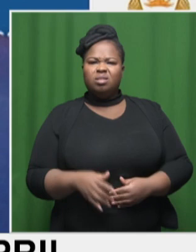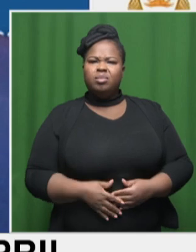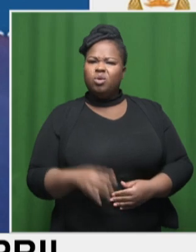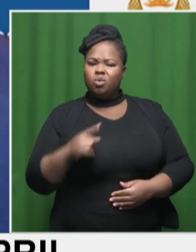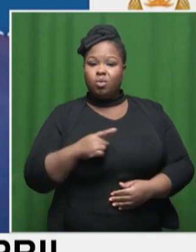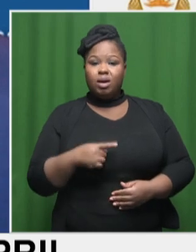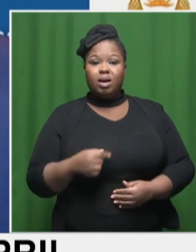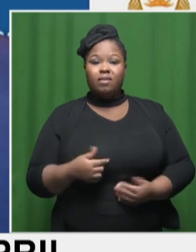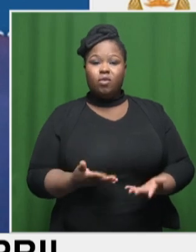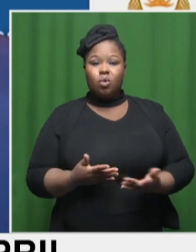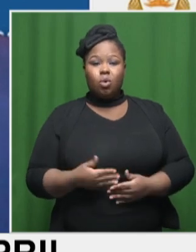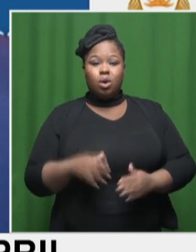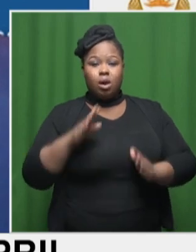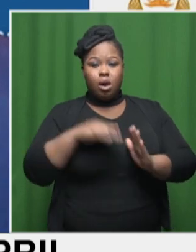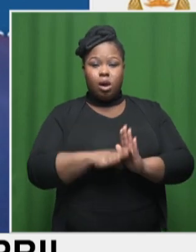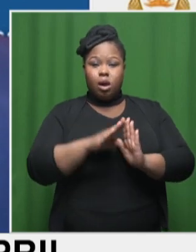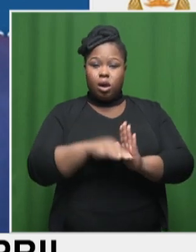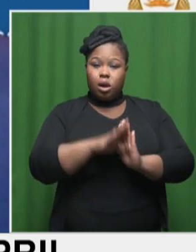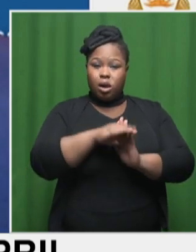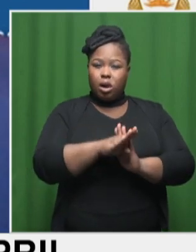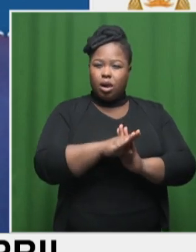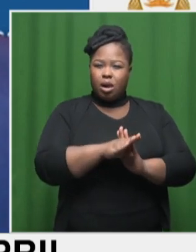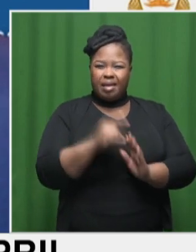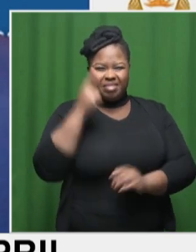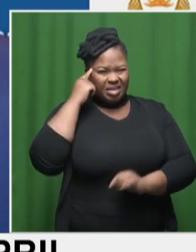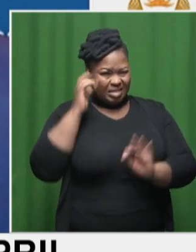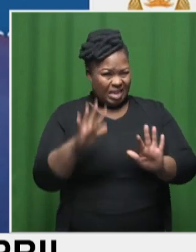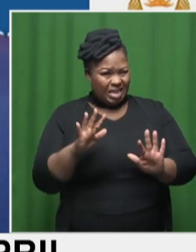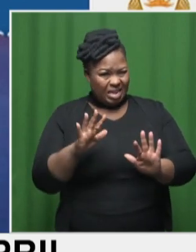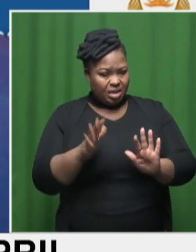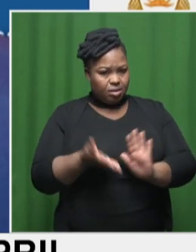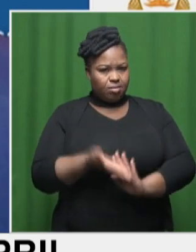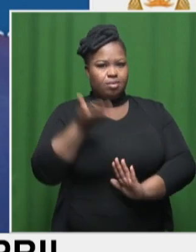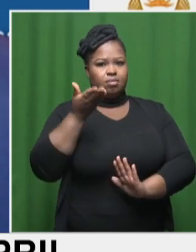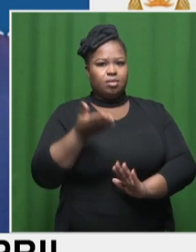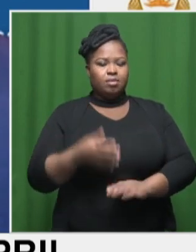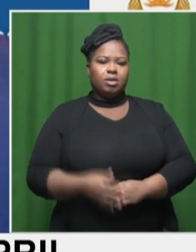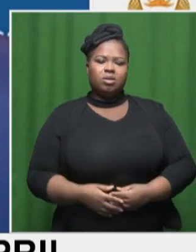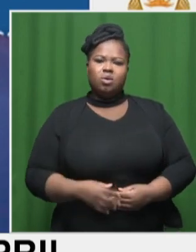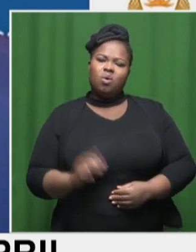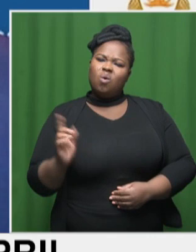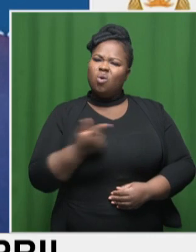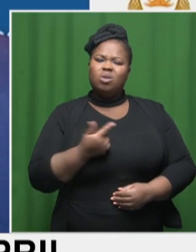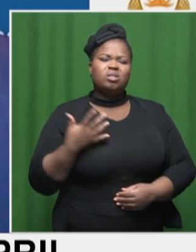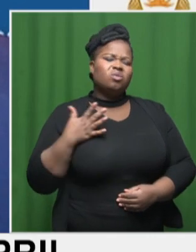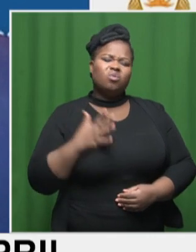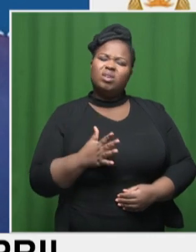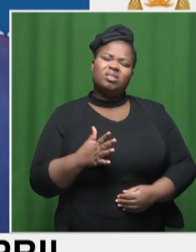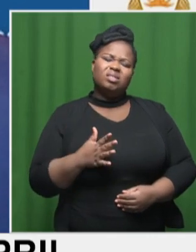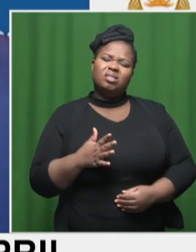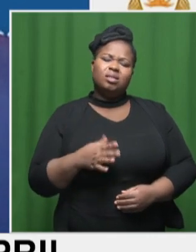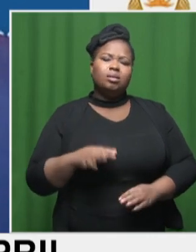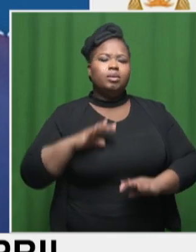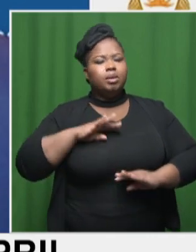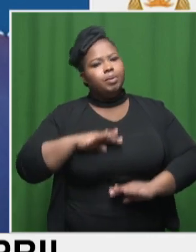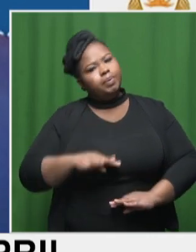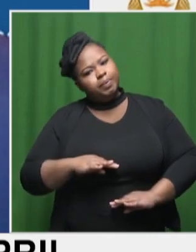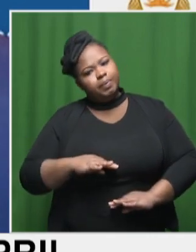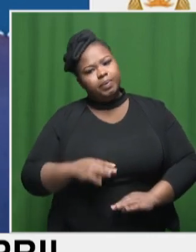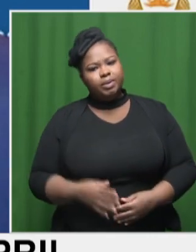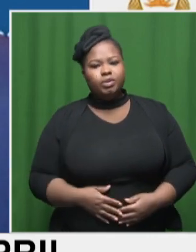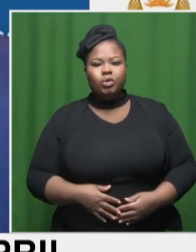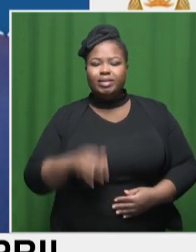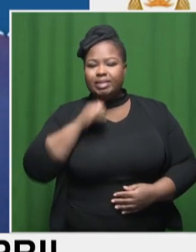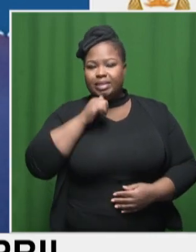consecutive rate hikes have we had? At about 10%, I think everybody just wants to, we will even take a